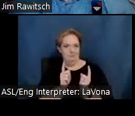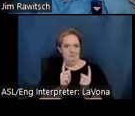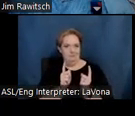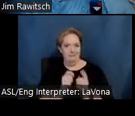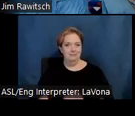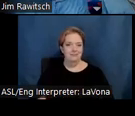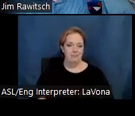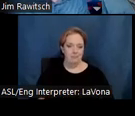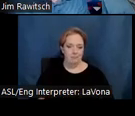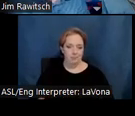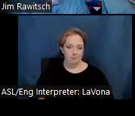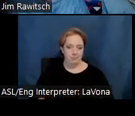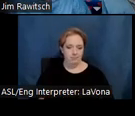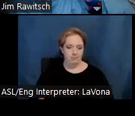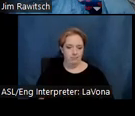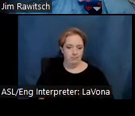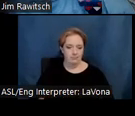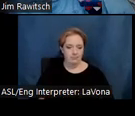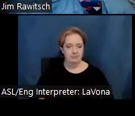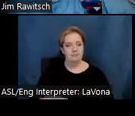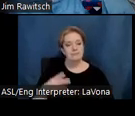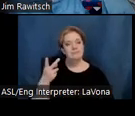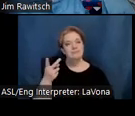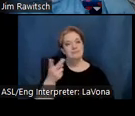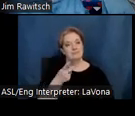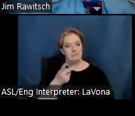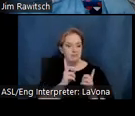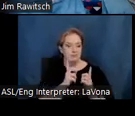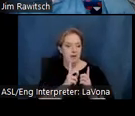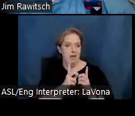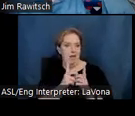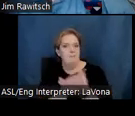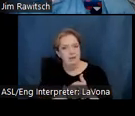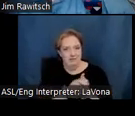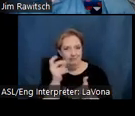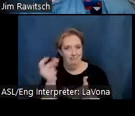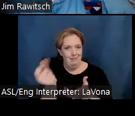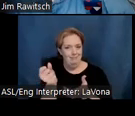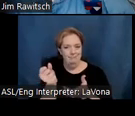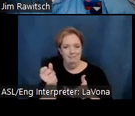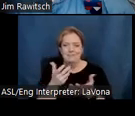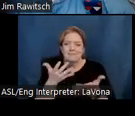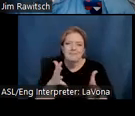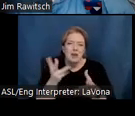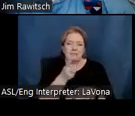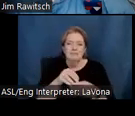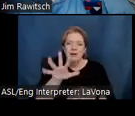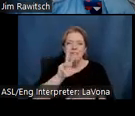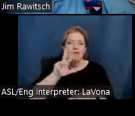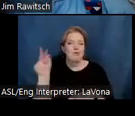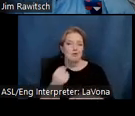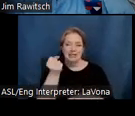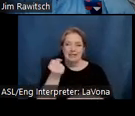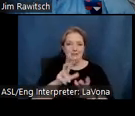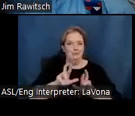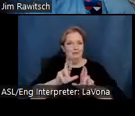Sam and Alfreda boarded and married in relatively short order. By now, already in their 30s, they were ready to embark on